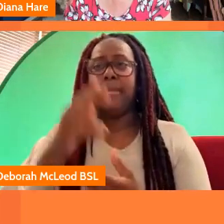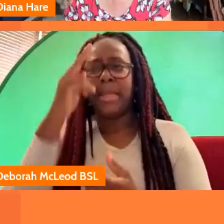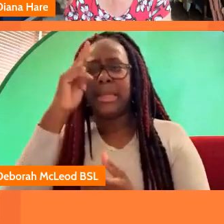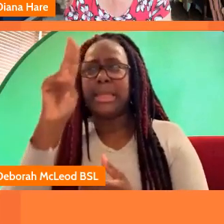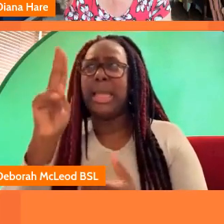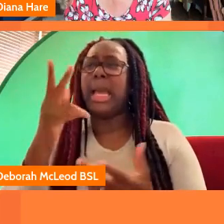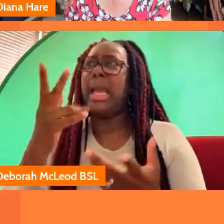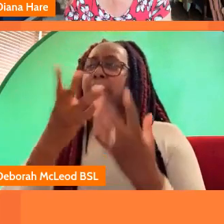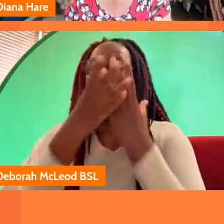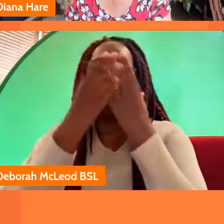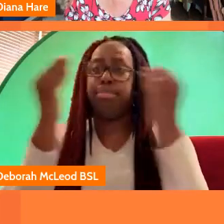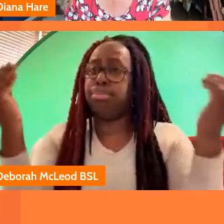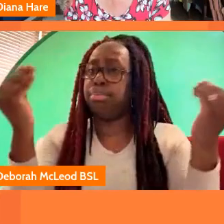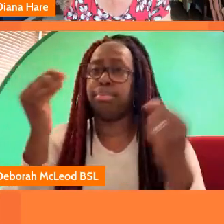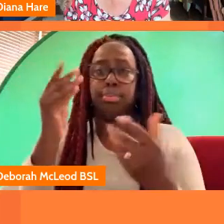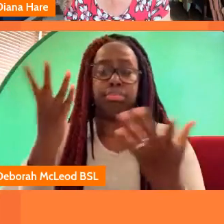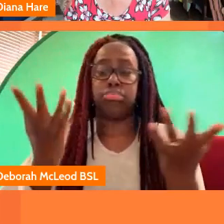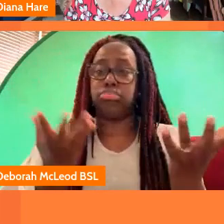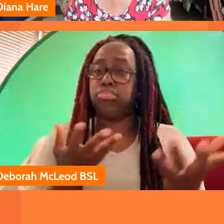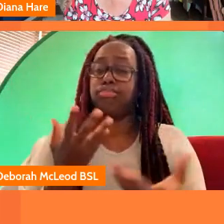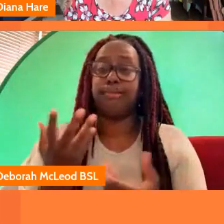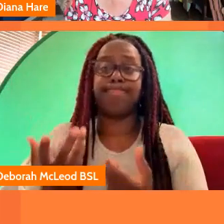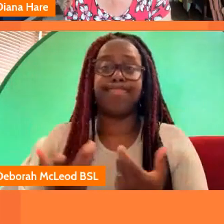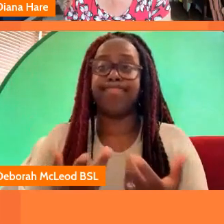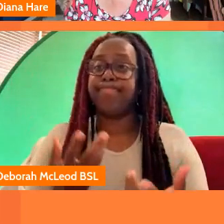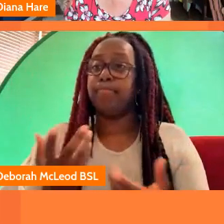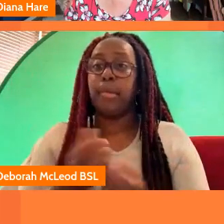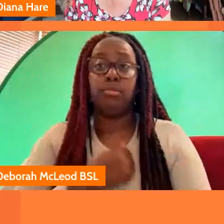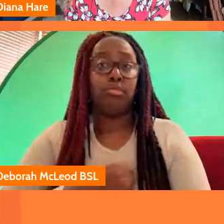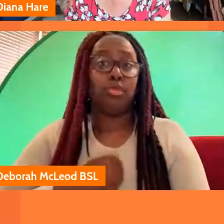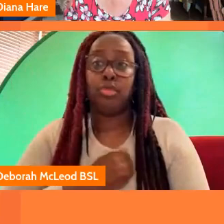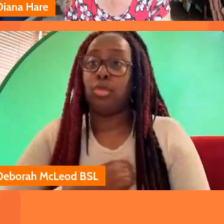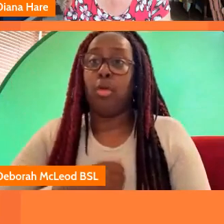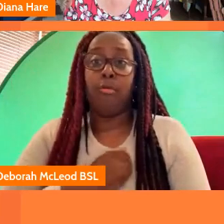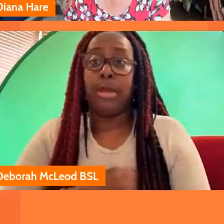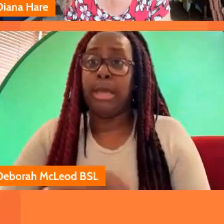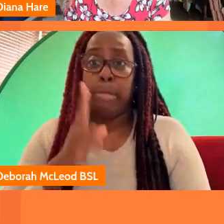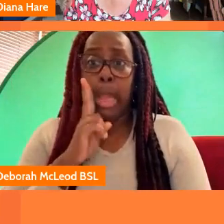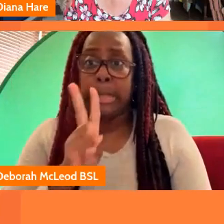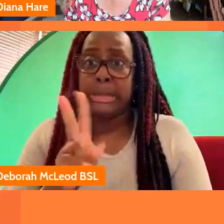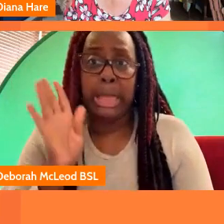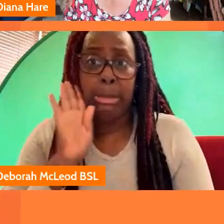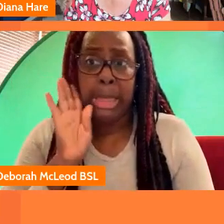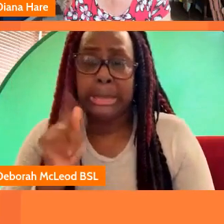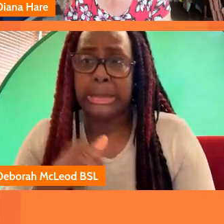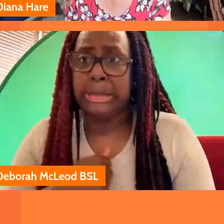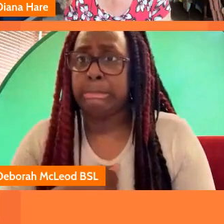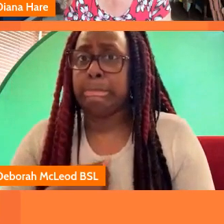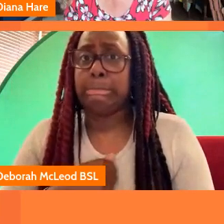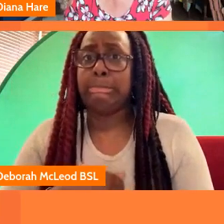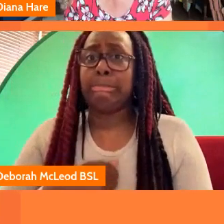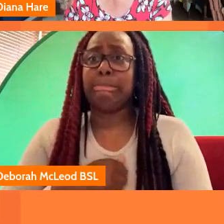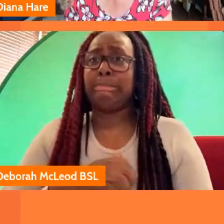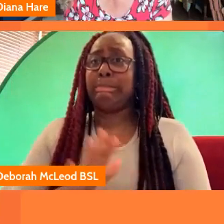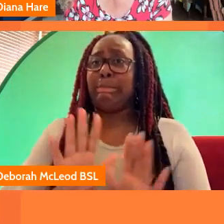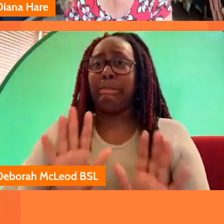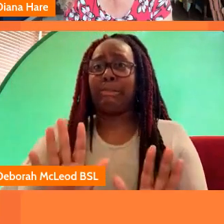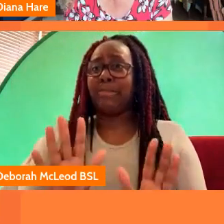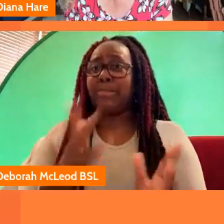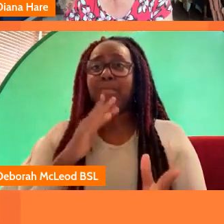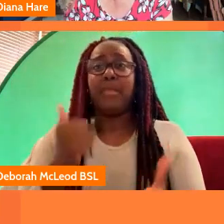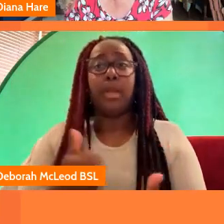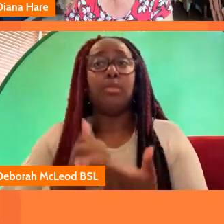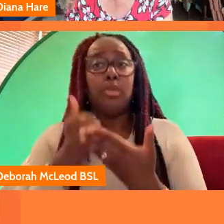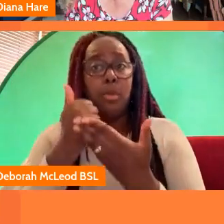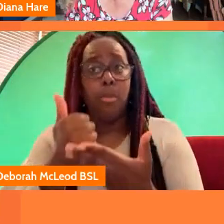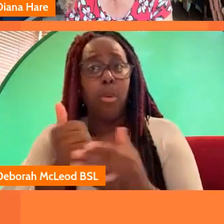totally left me but it may come back um apologies andrew if you're listening um it was was the support that